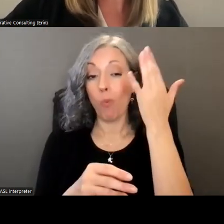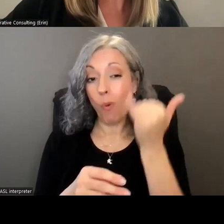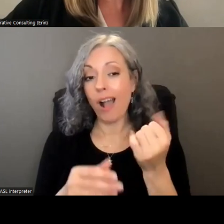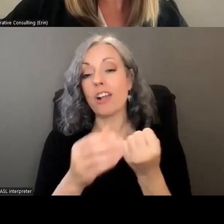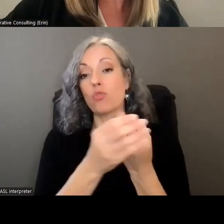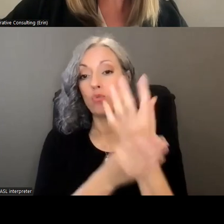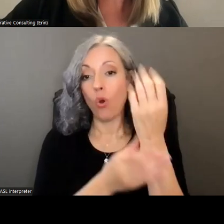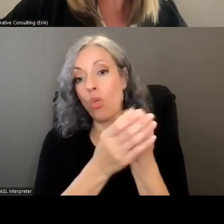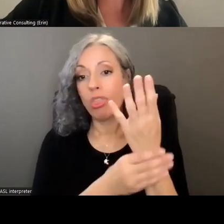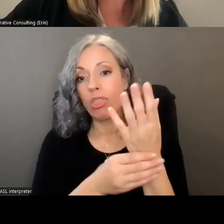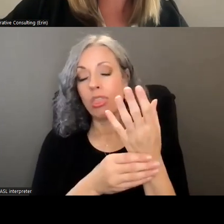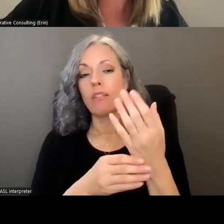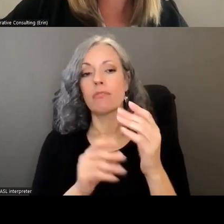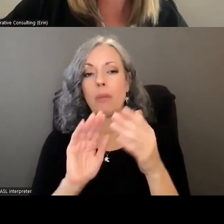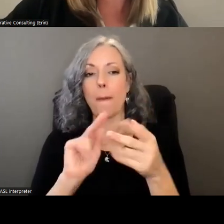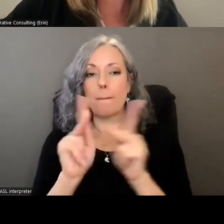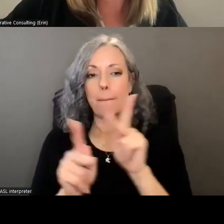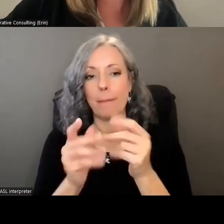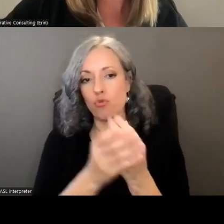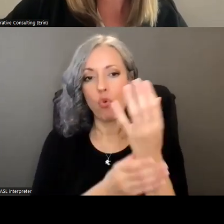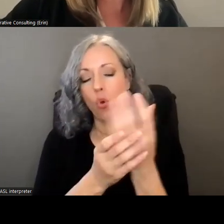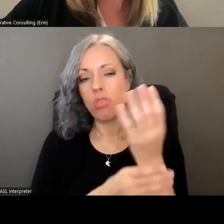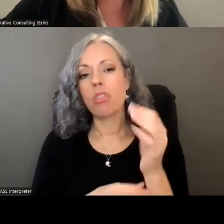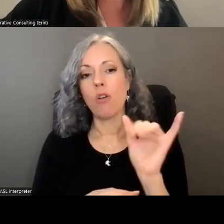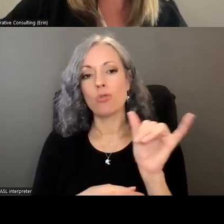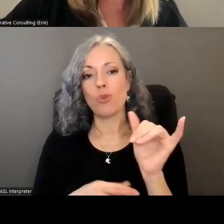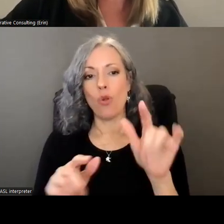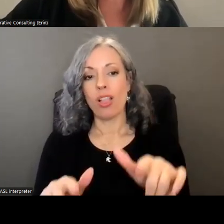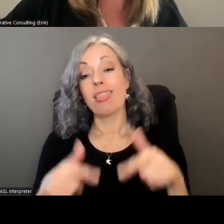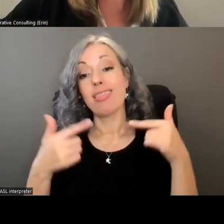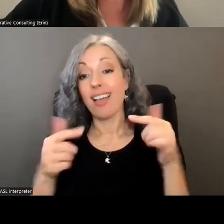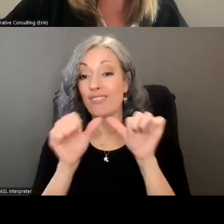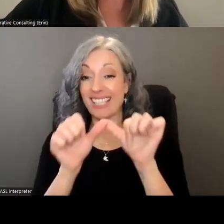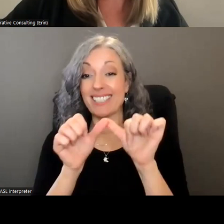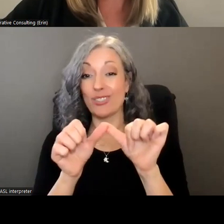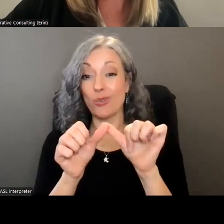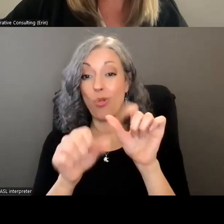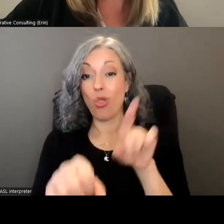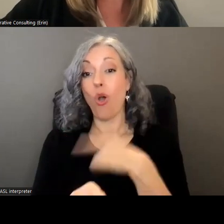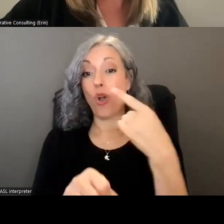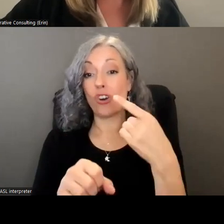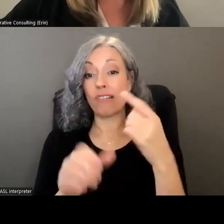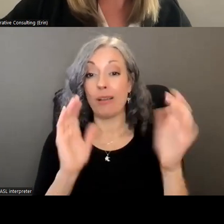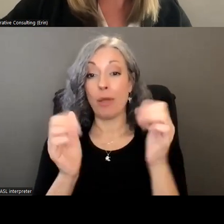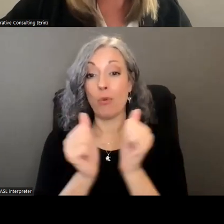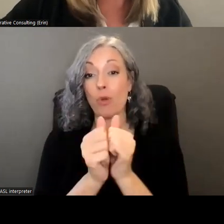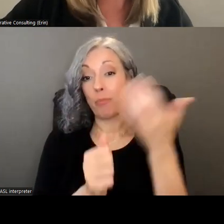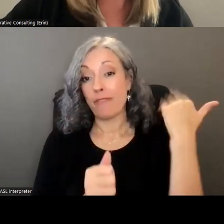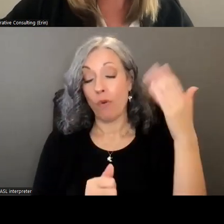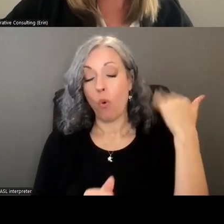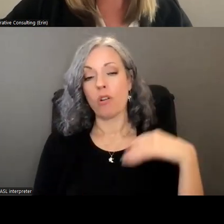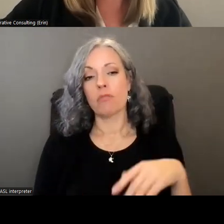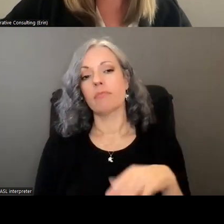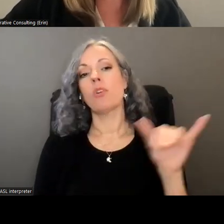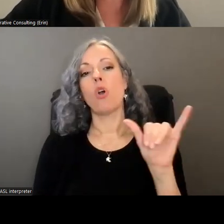this was especially a concern that we heard in rural areas where funding challenges were cited for staffing challenges which can lead to